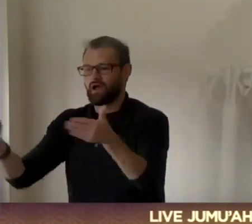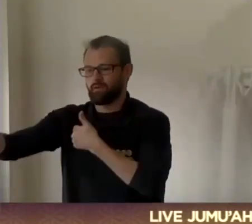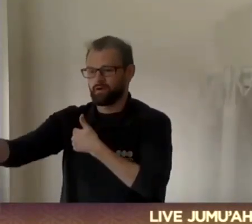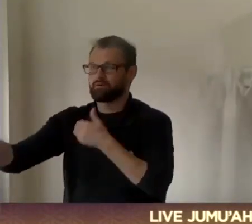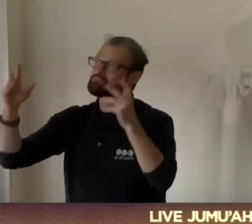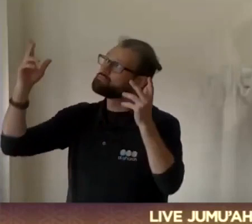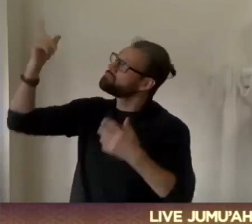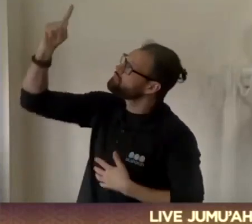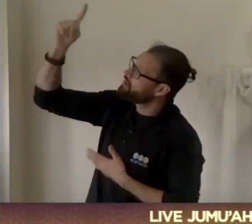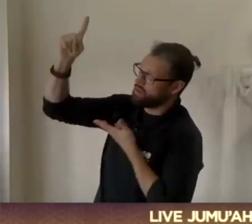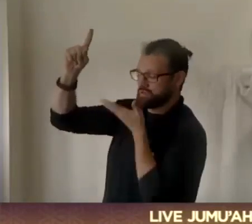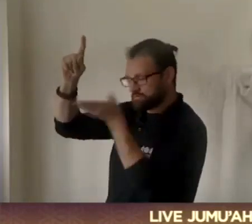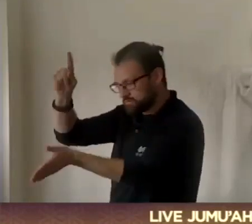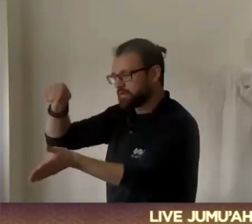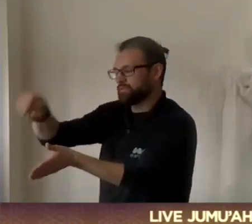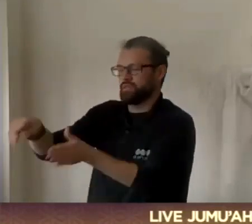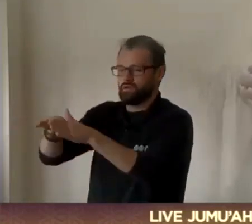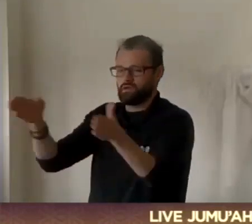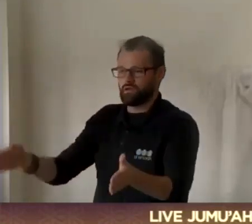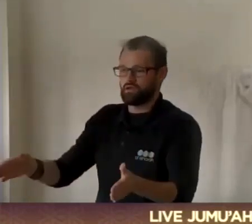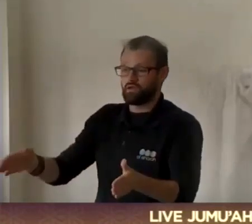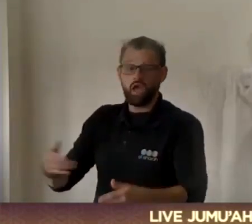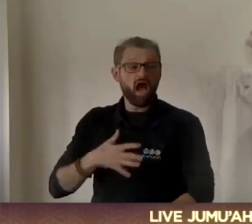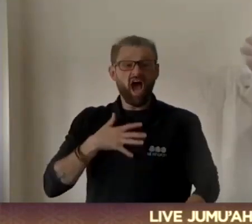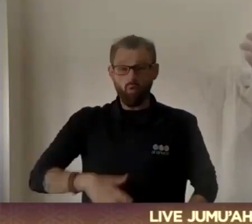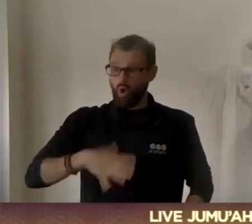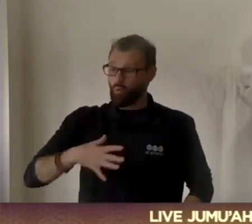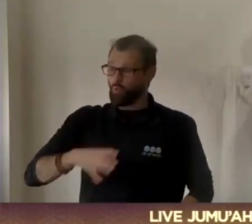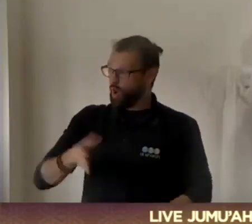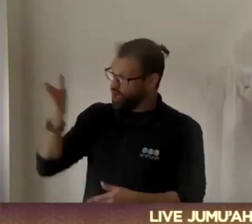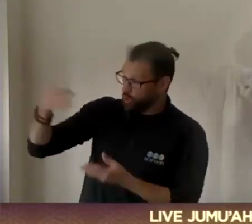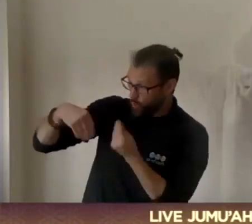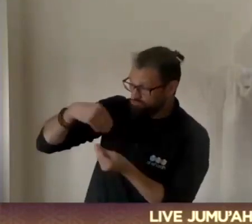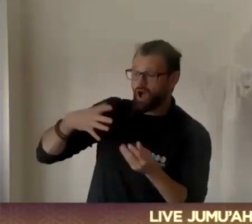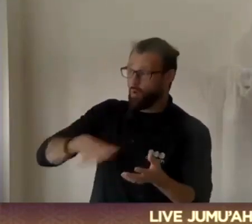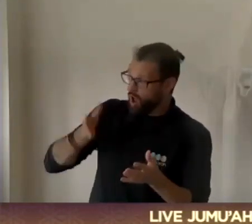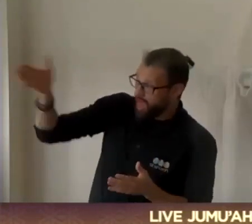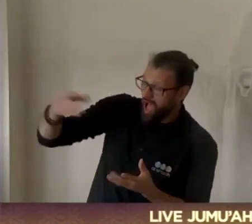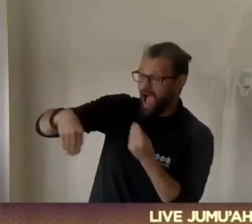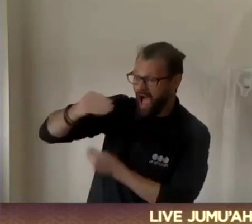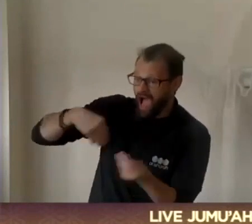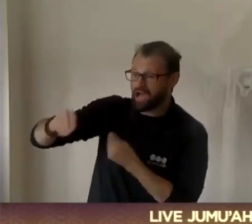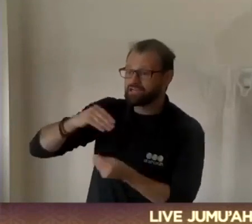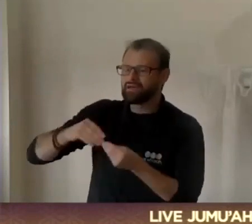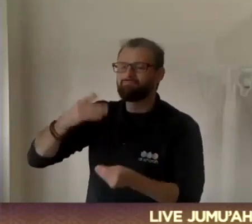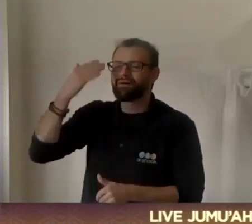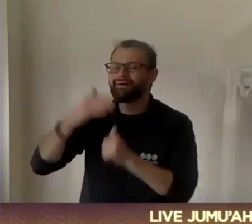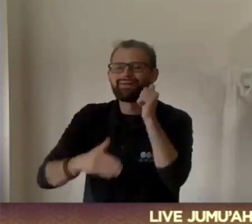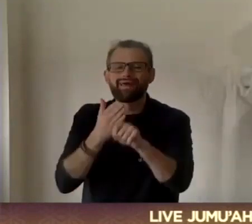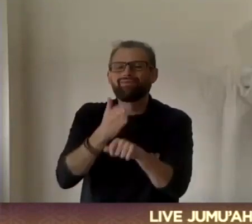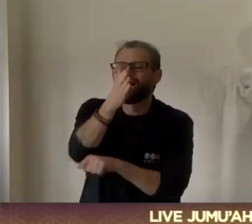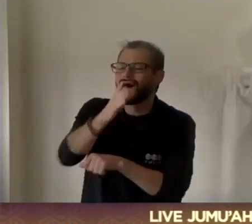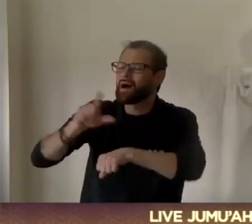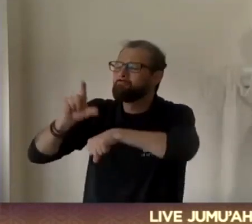How hypocritical is a person who wants to go for hajj, they want to go for umrah, but they don't even make it to their own masajid in their own